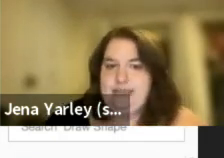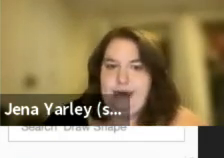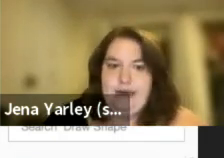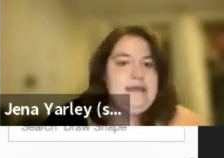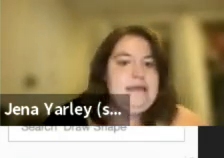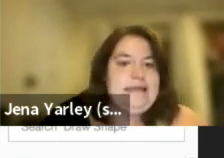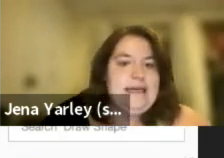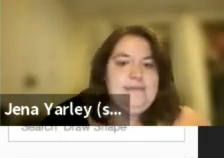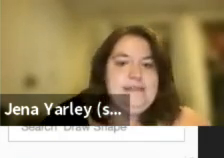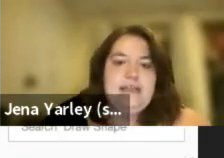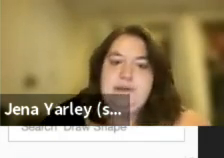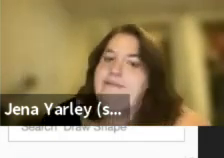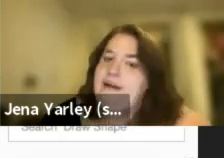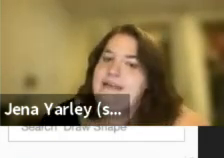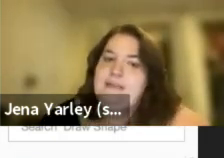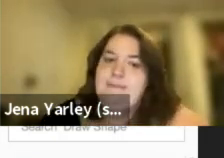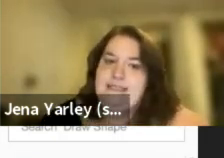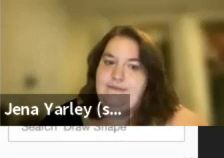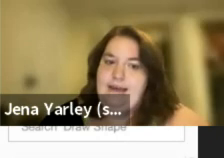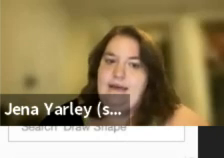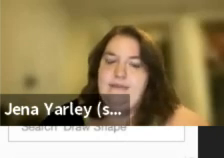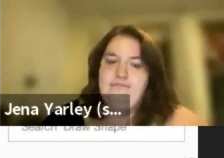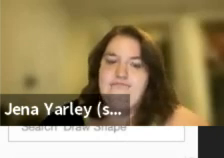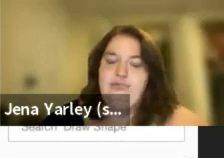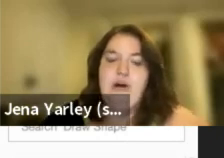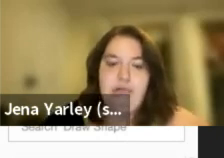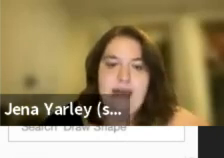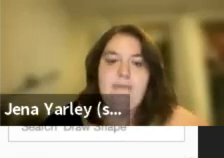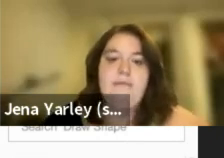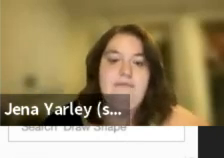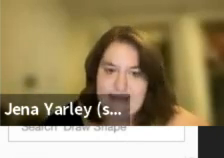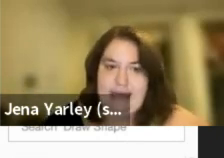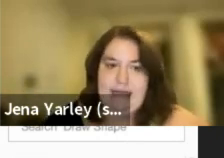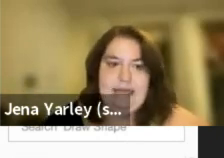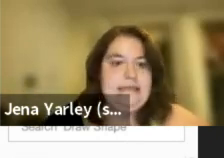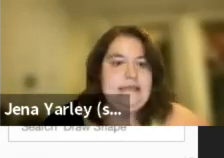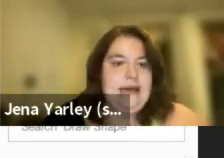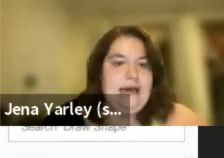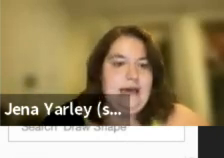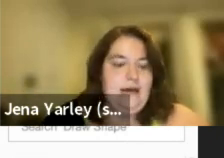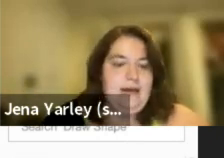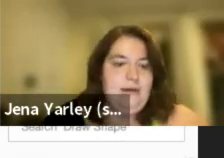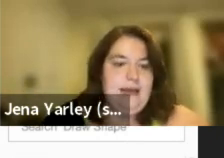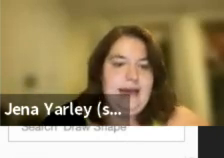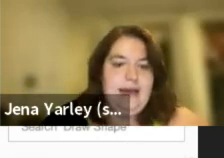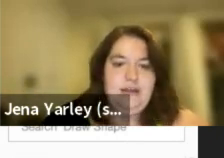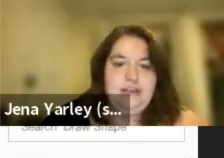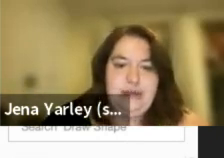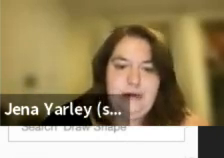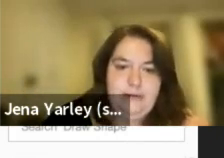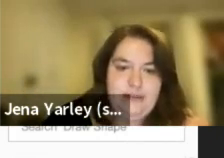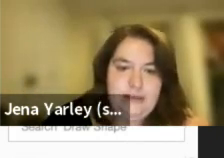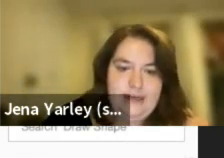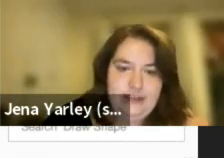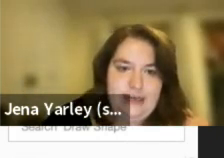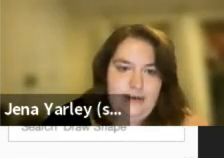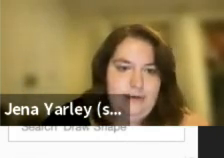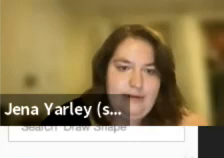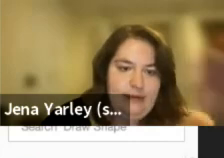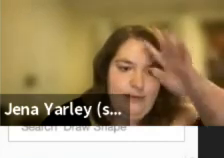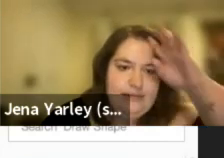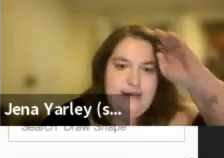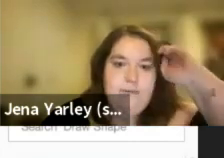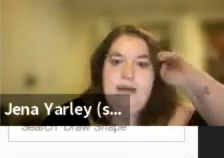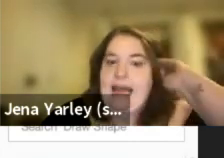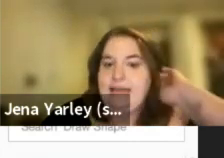it the first year, it was that sort of very specific program funding. And we had, I'll show you our project budget.